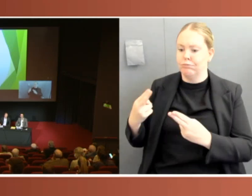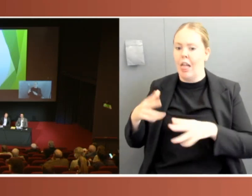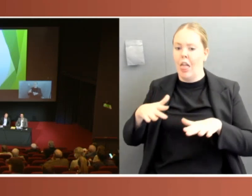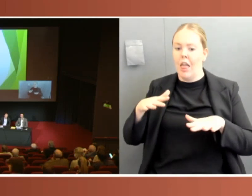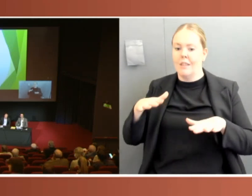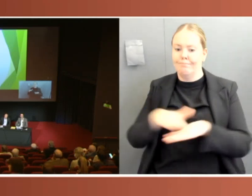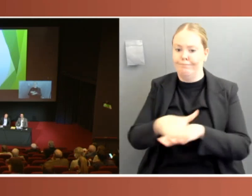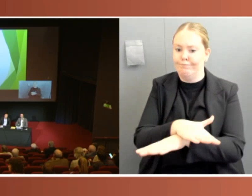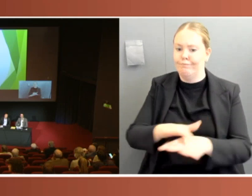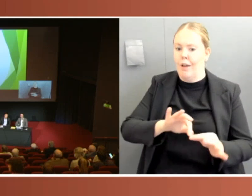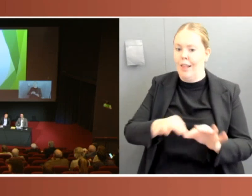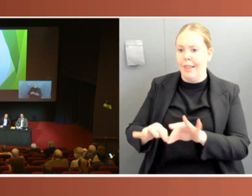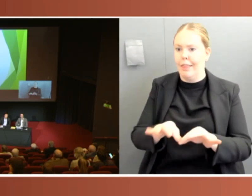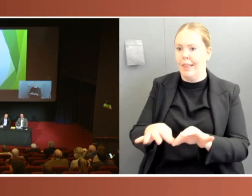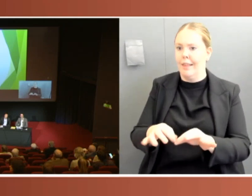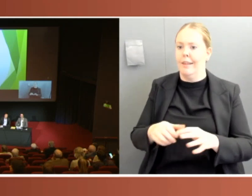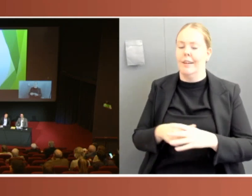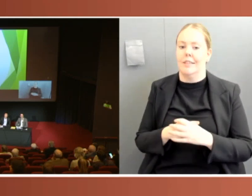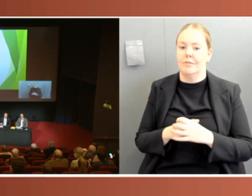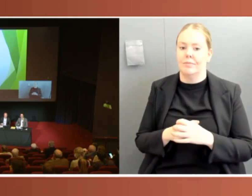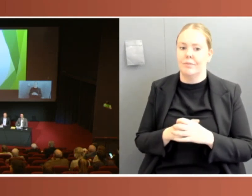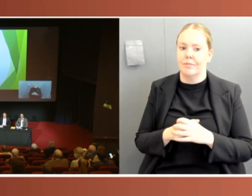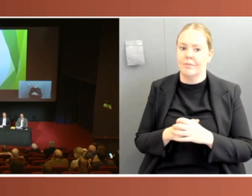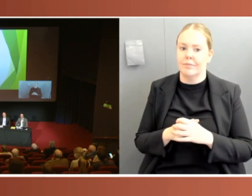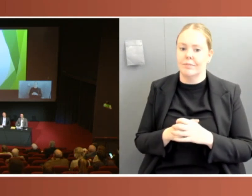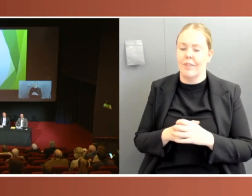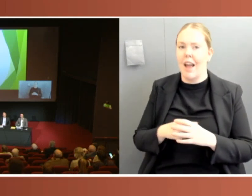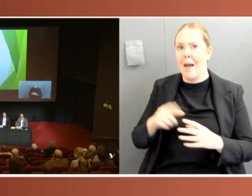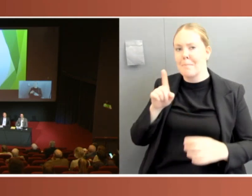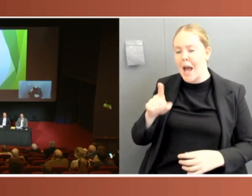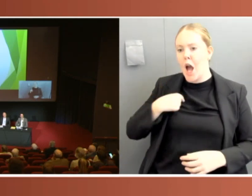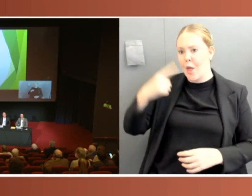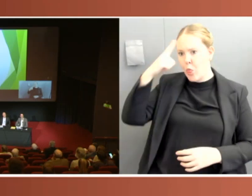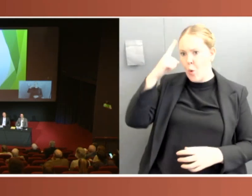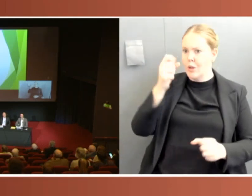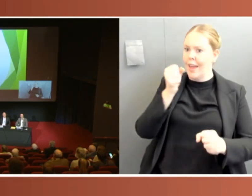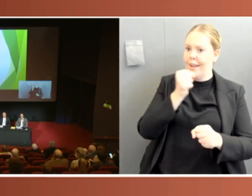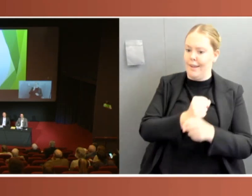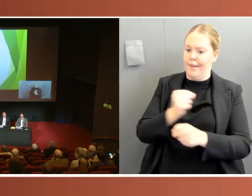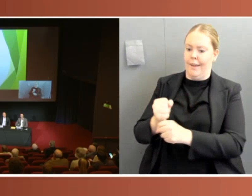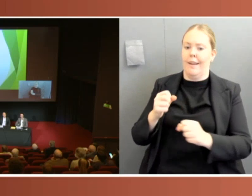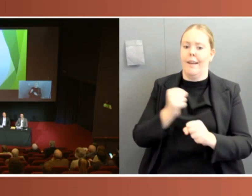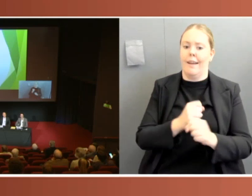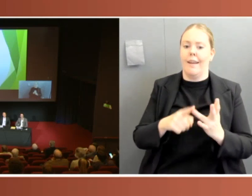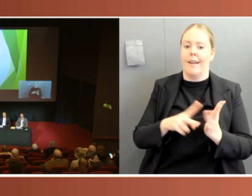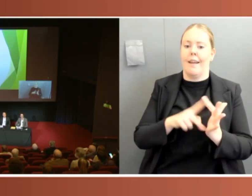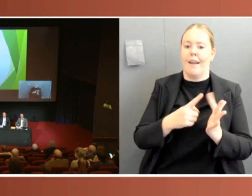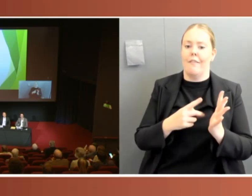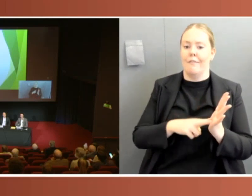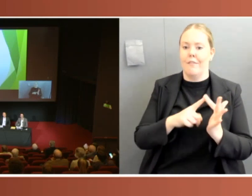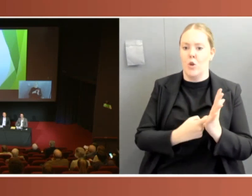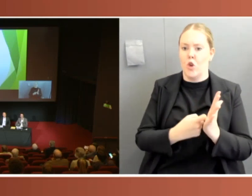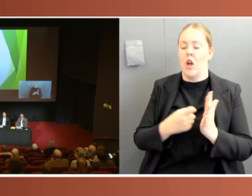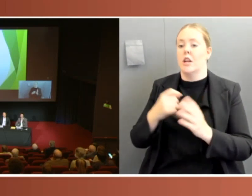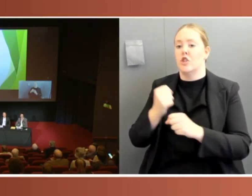But I would have thought that the Governor-General had a role in perhaps acting as a